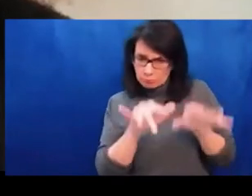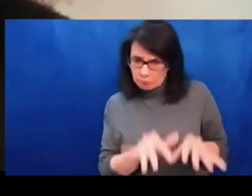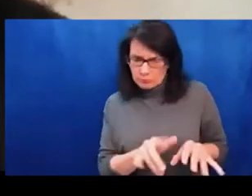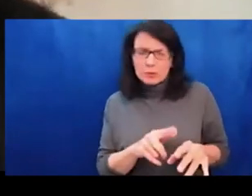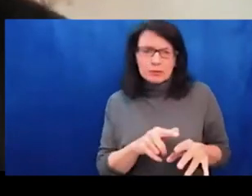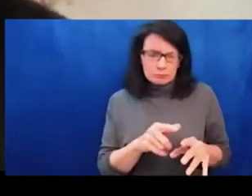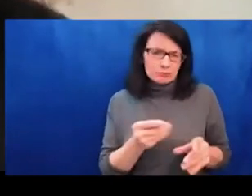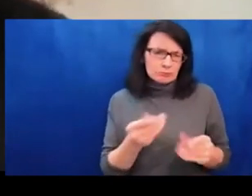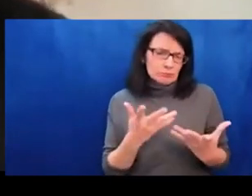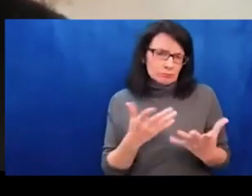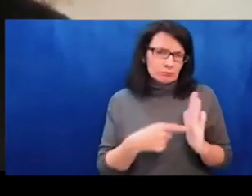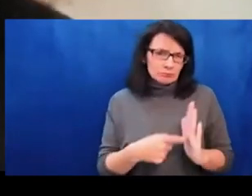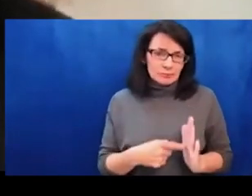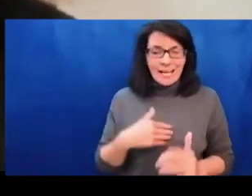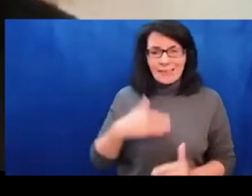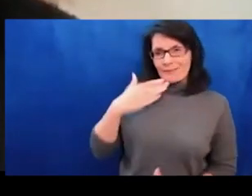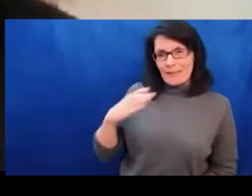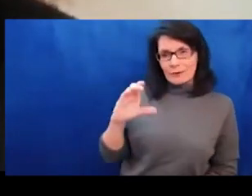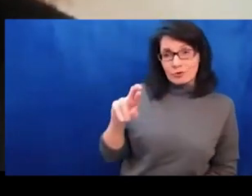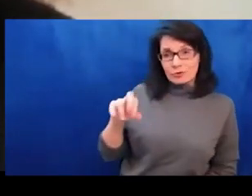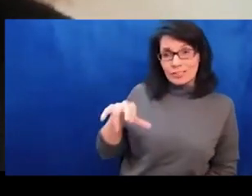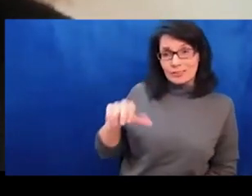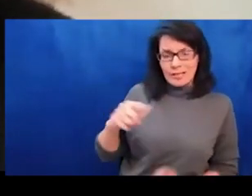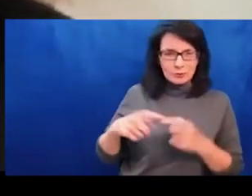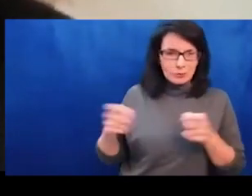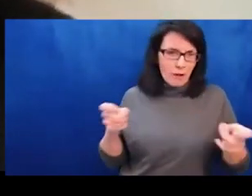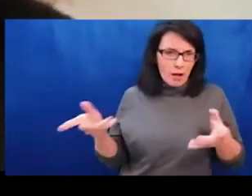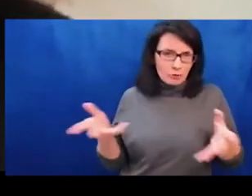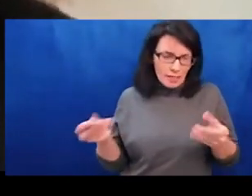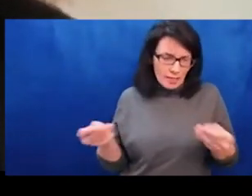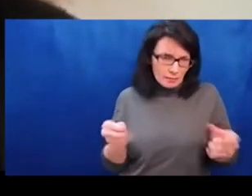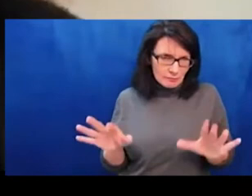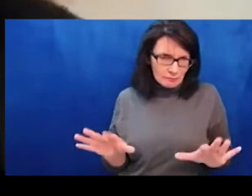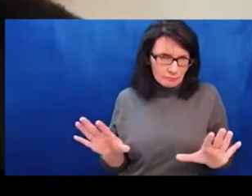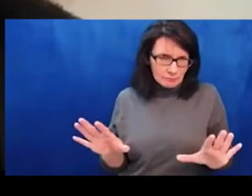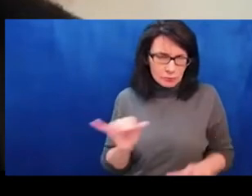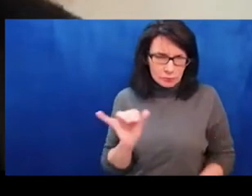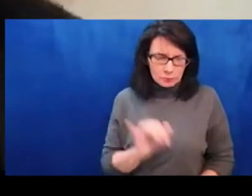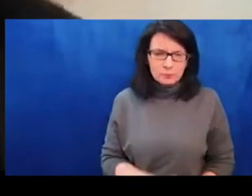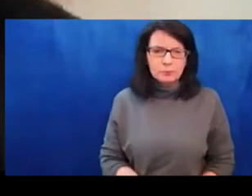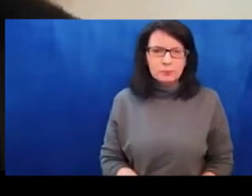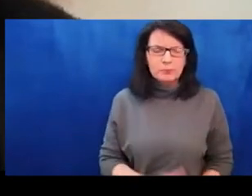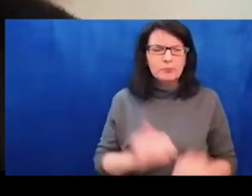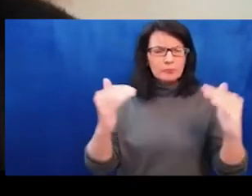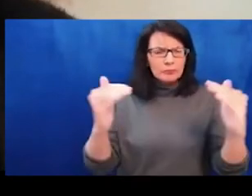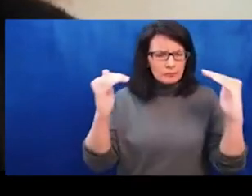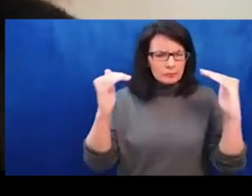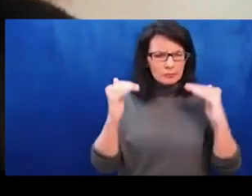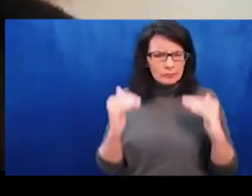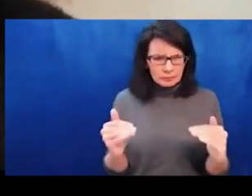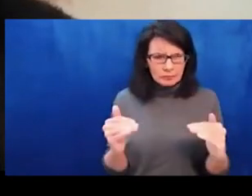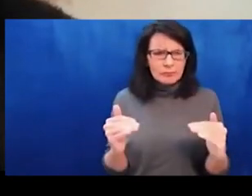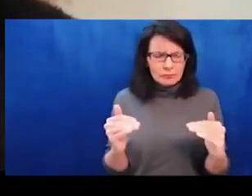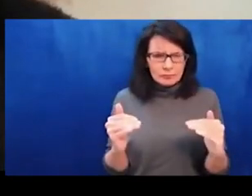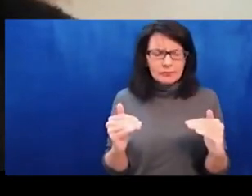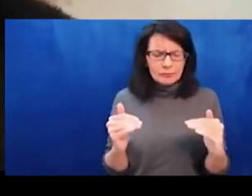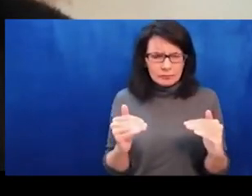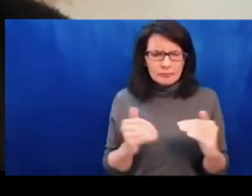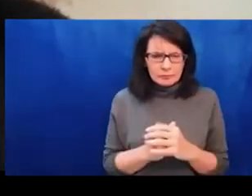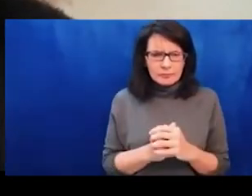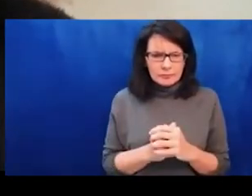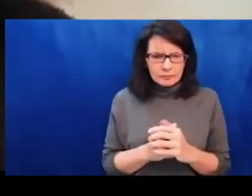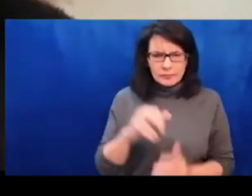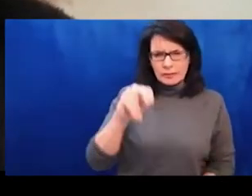we use to question political rhetoric and how those logics are shifting. I'm also wondering if you might know